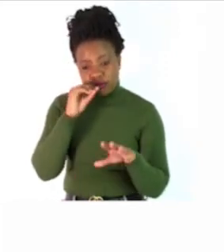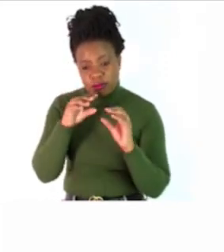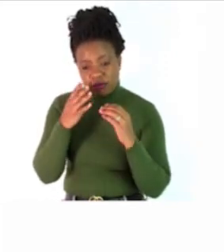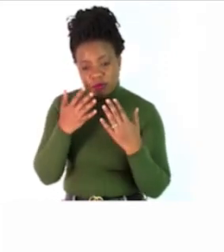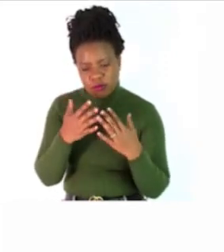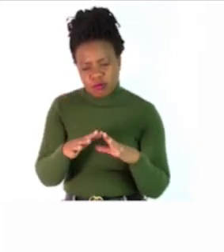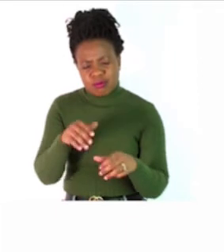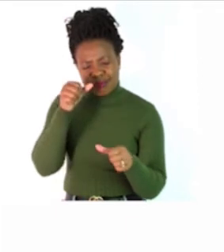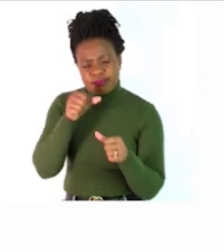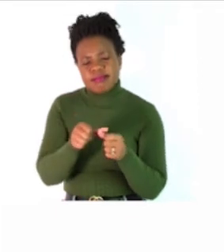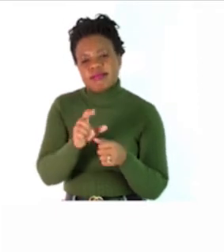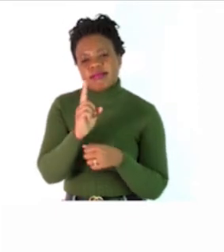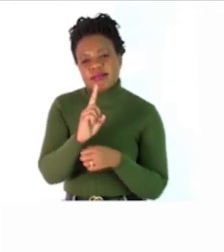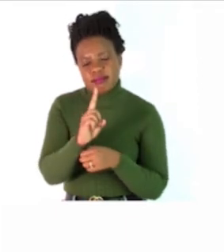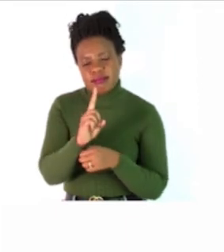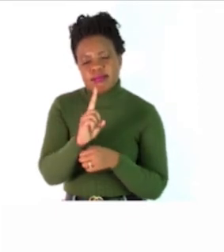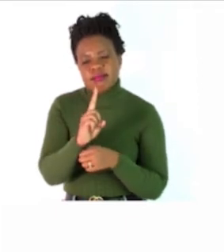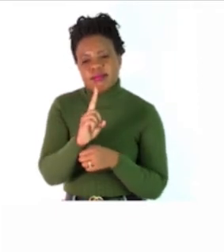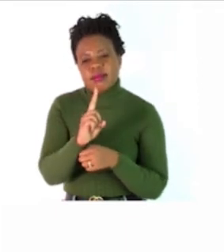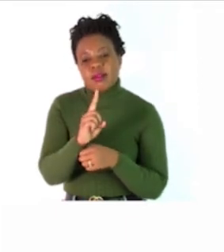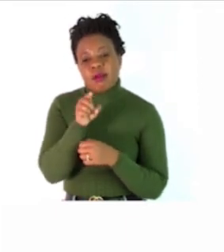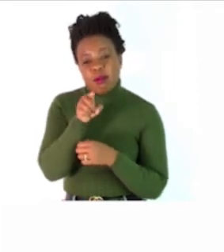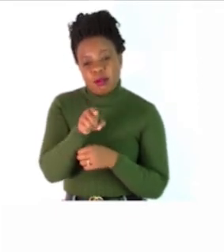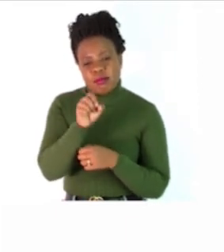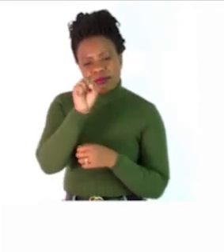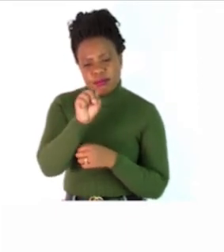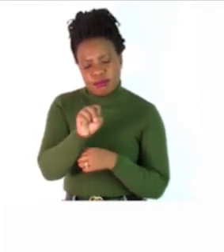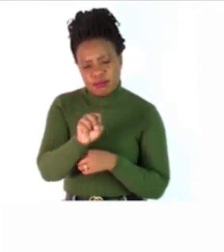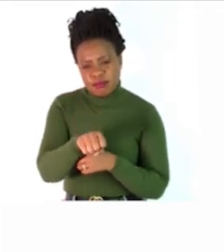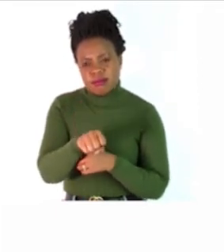at the end of the lesson learners should be able to identify